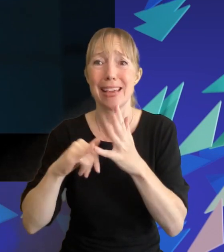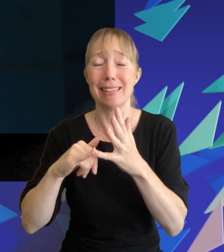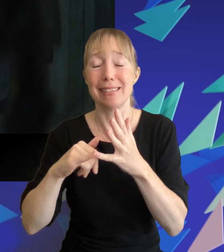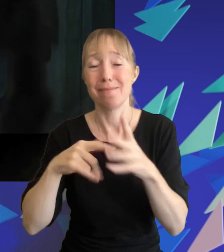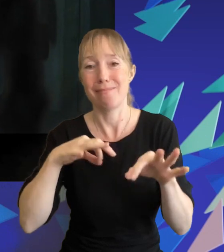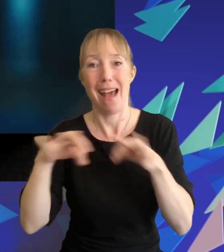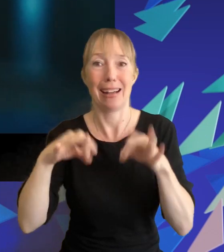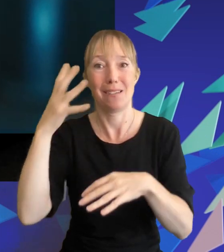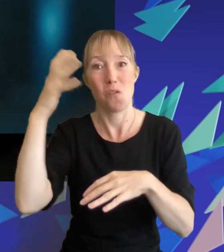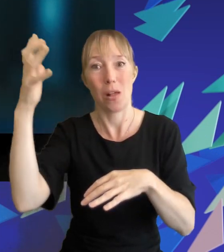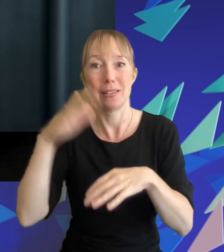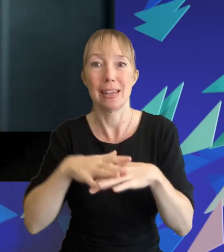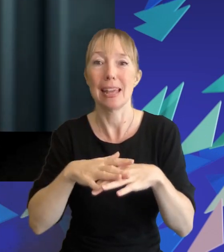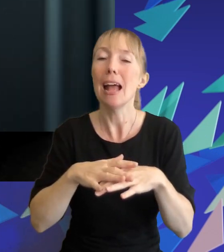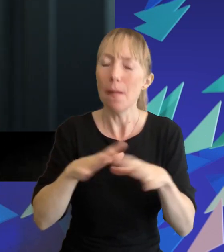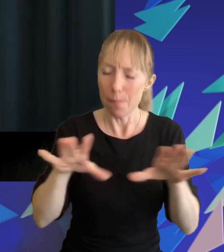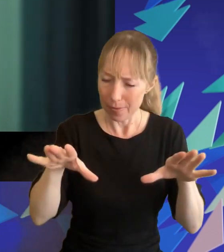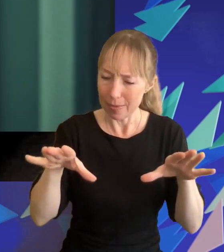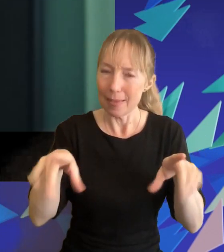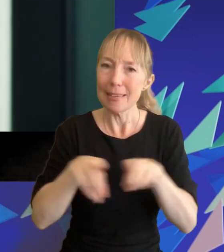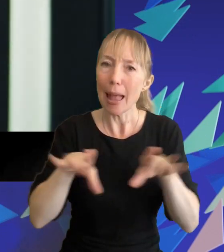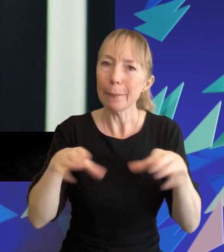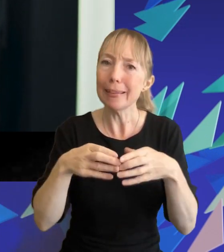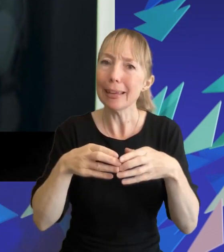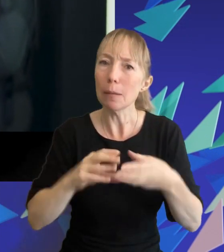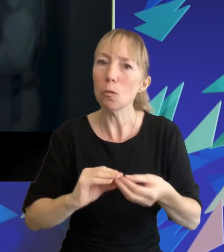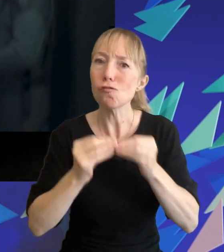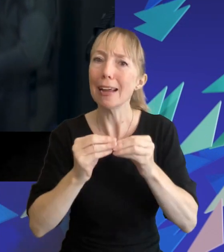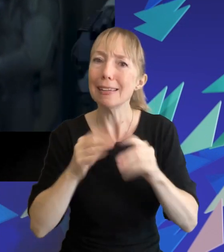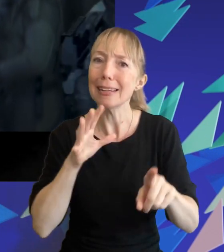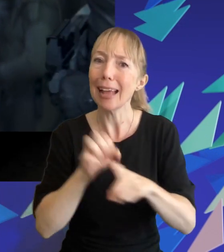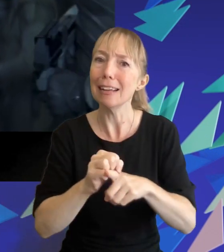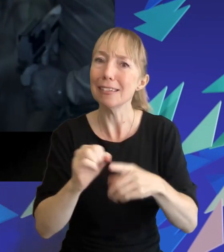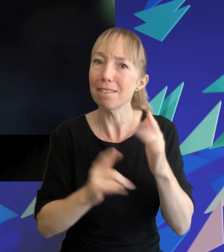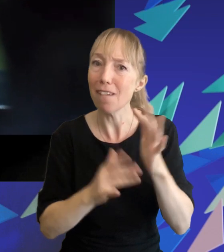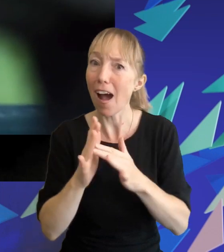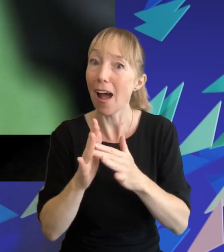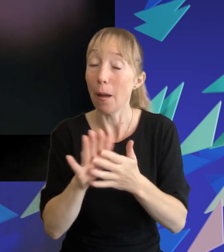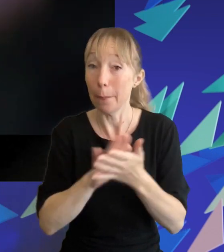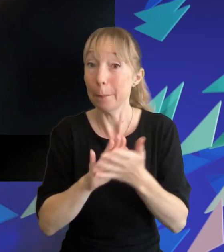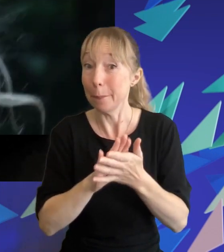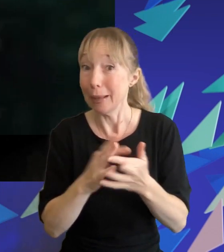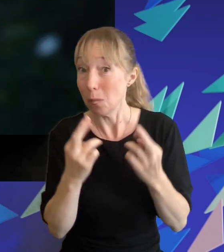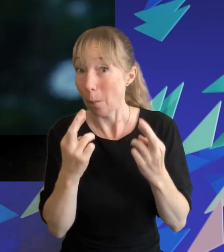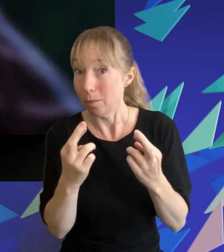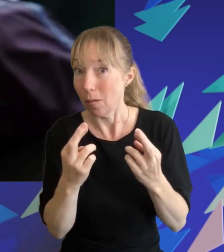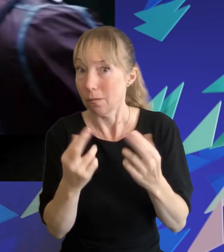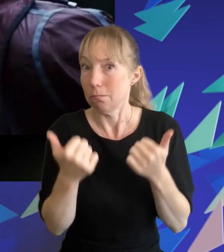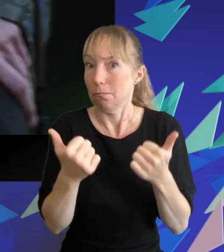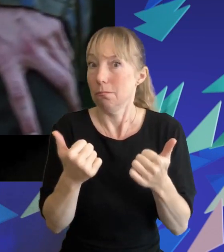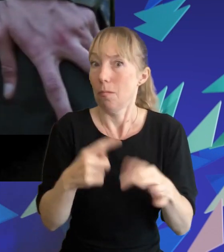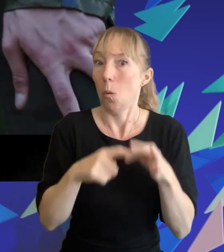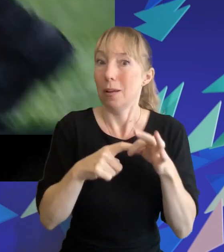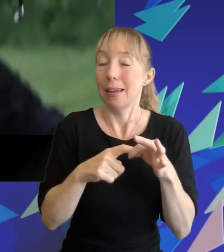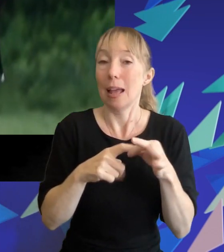successful film catching fire are behind the prequel which is very promising indeed it bears well that we will be returning to the